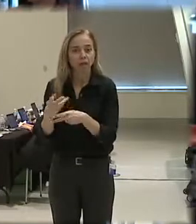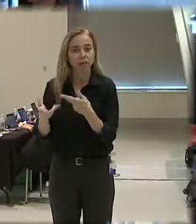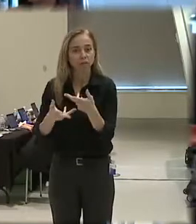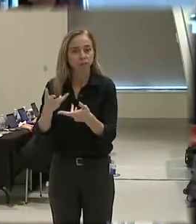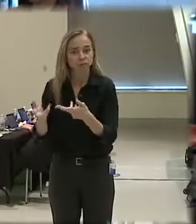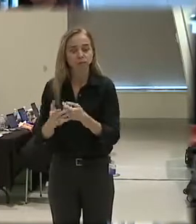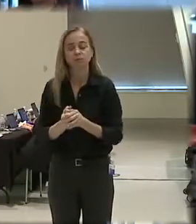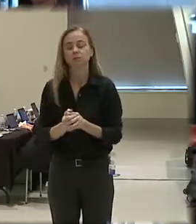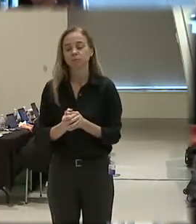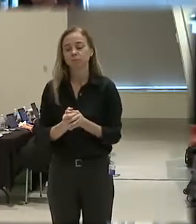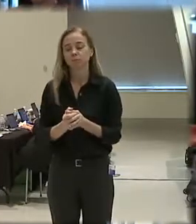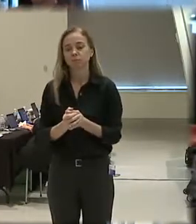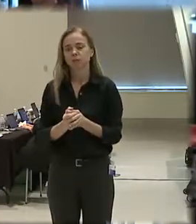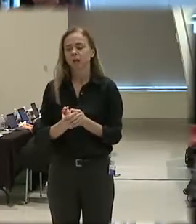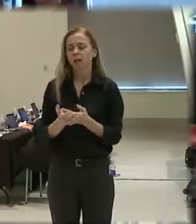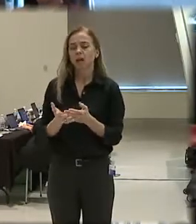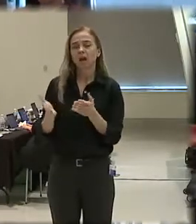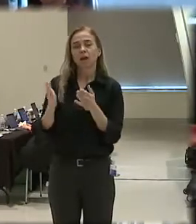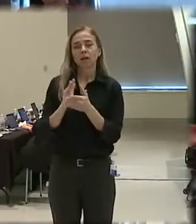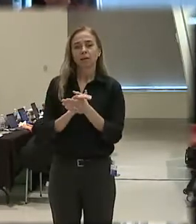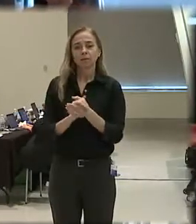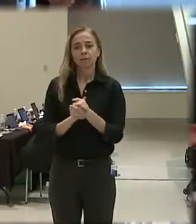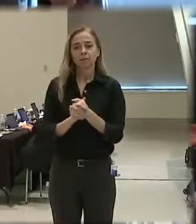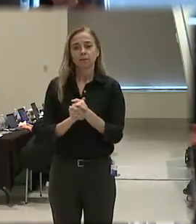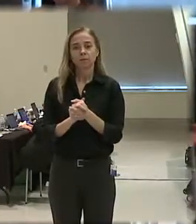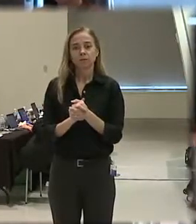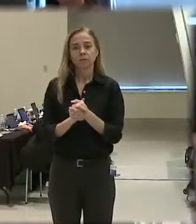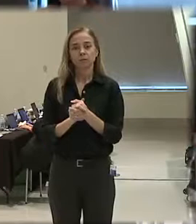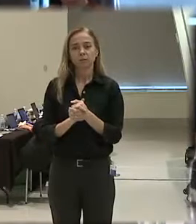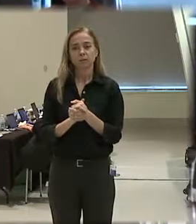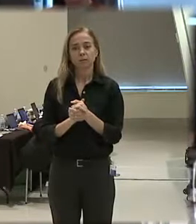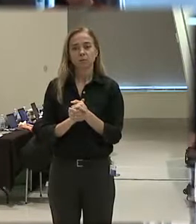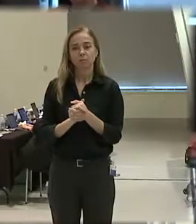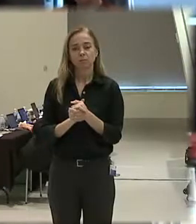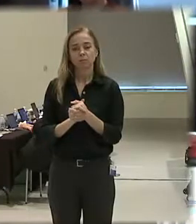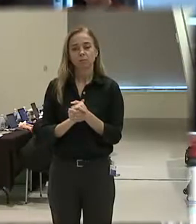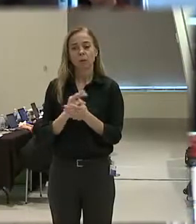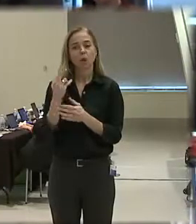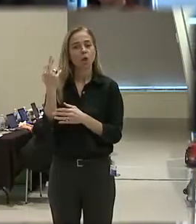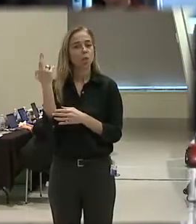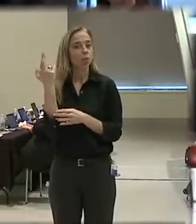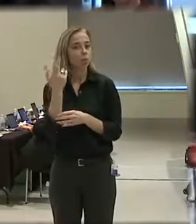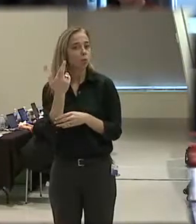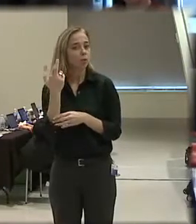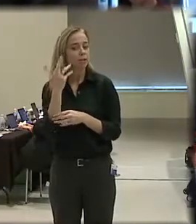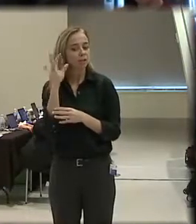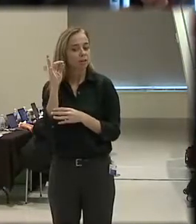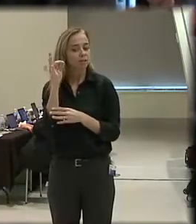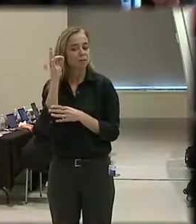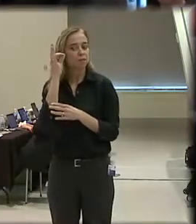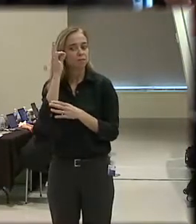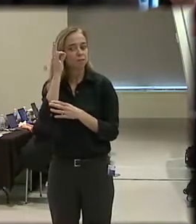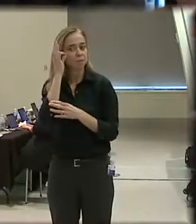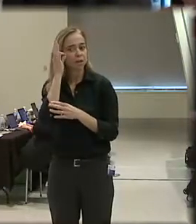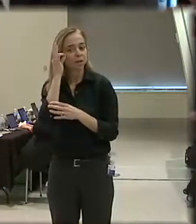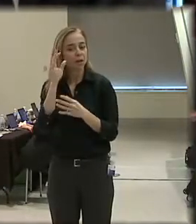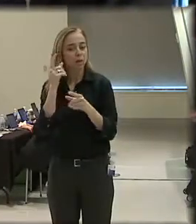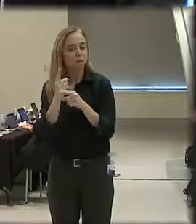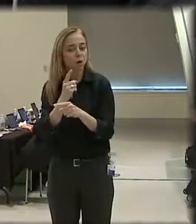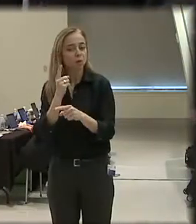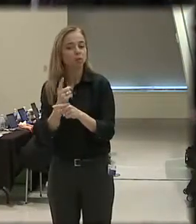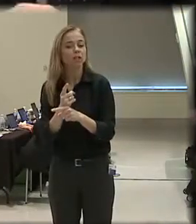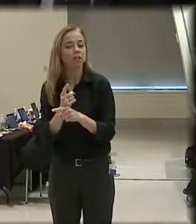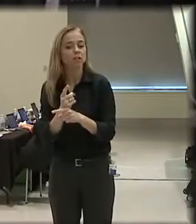As to your question, I guess, you know, the reason I want the federal is because I think it has the appropriate